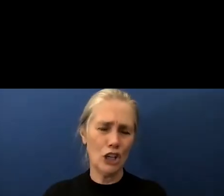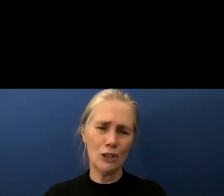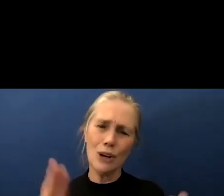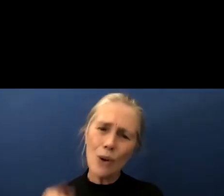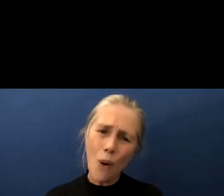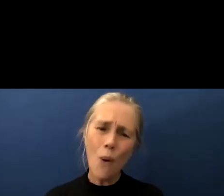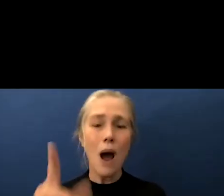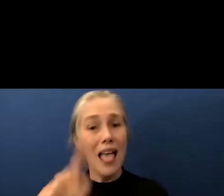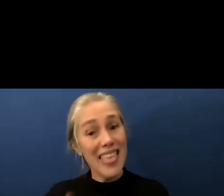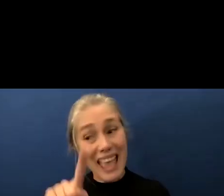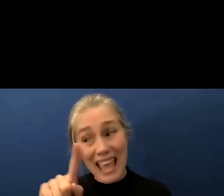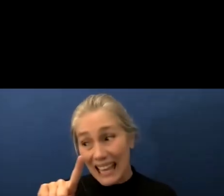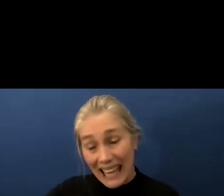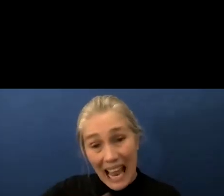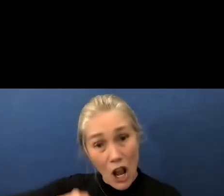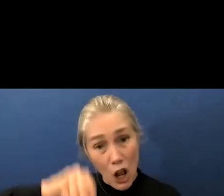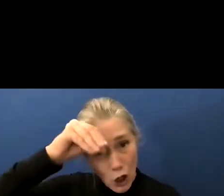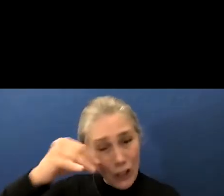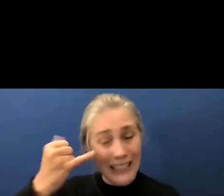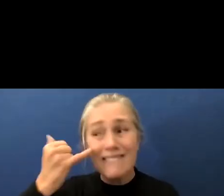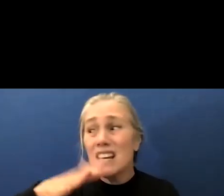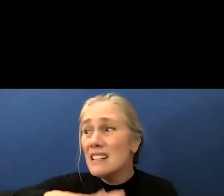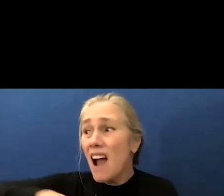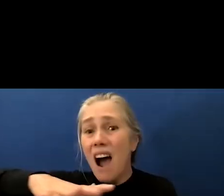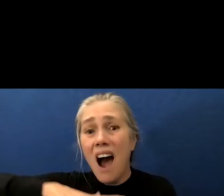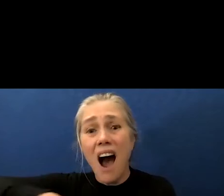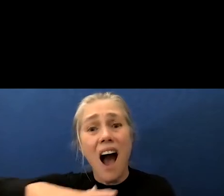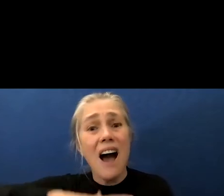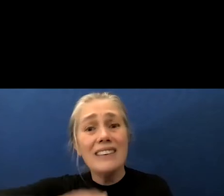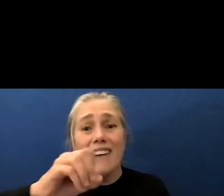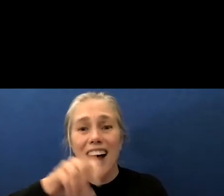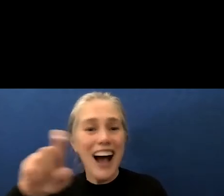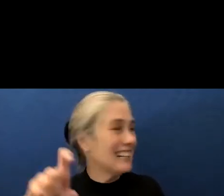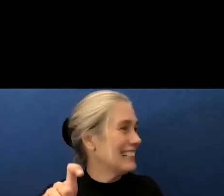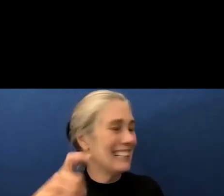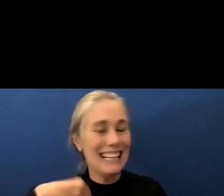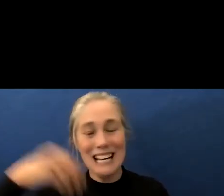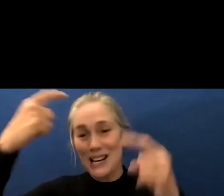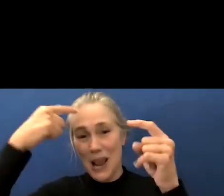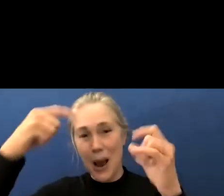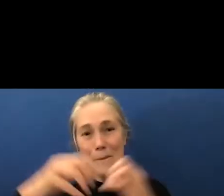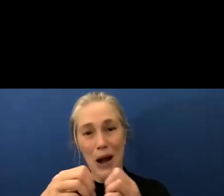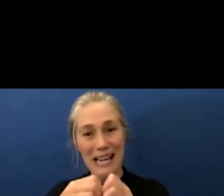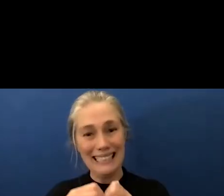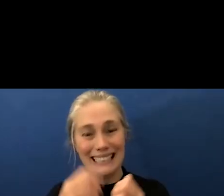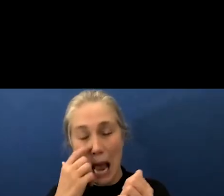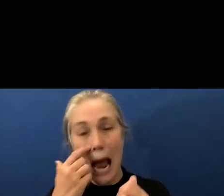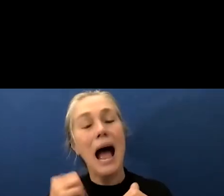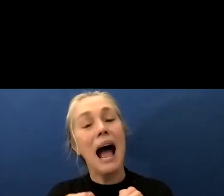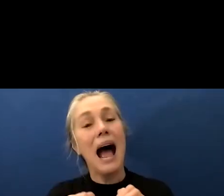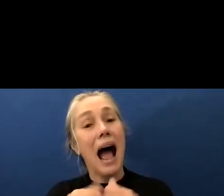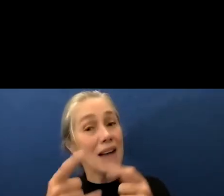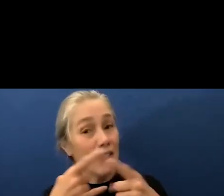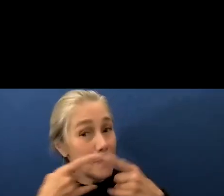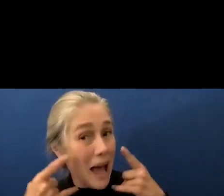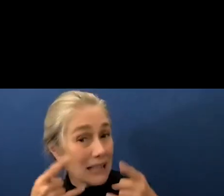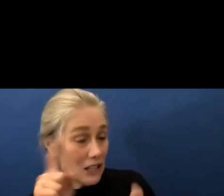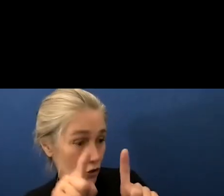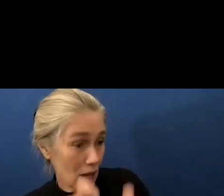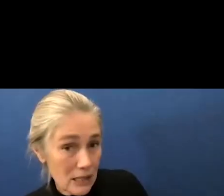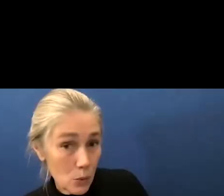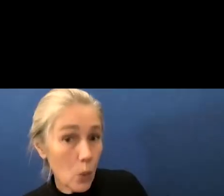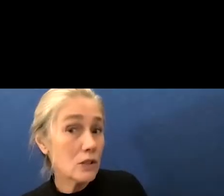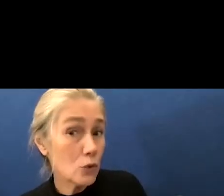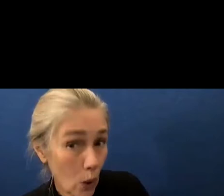learning when they don't have enough oxygen in their brains okay how about you test what is the mask is doing to them